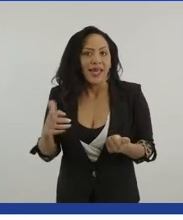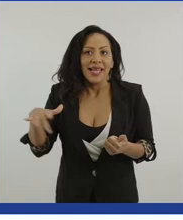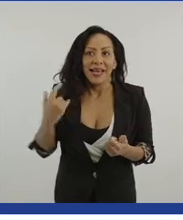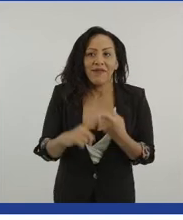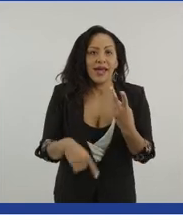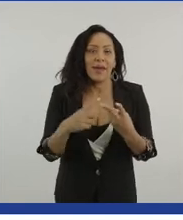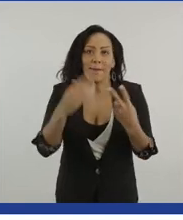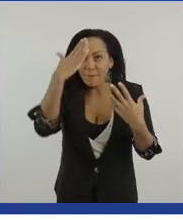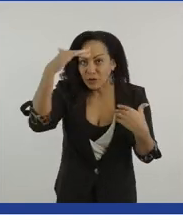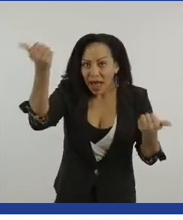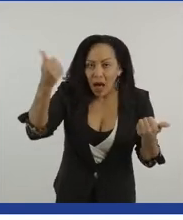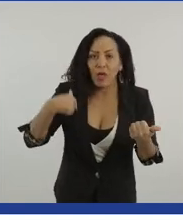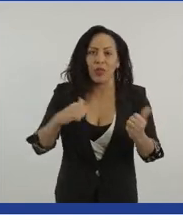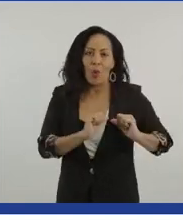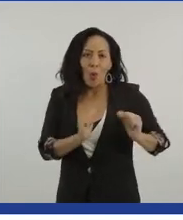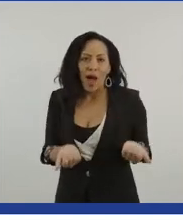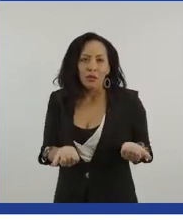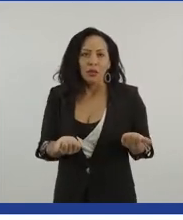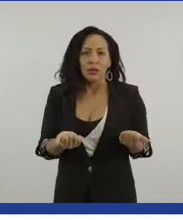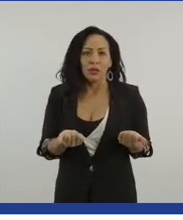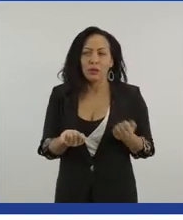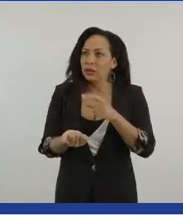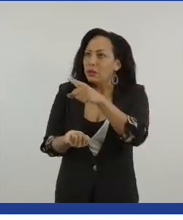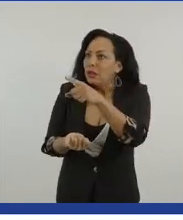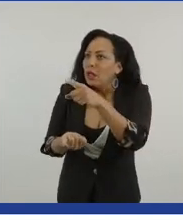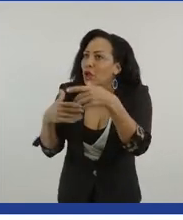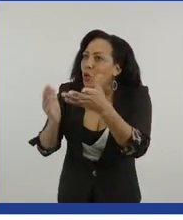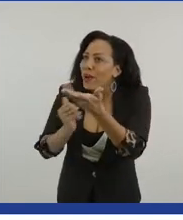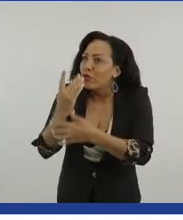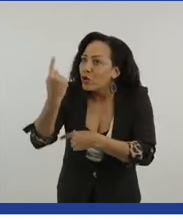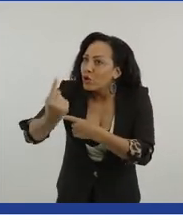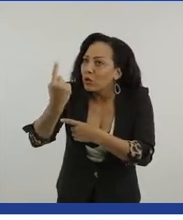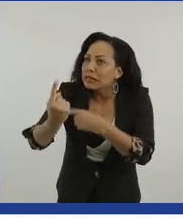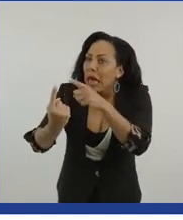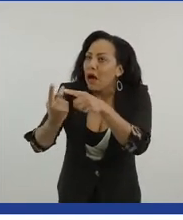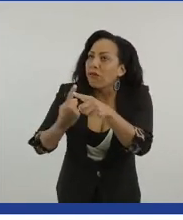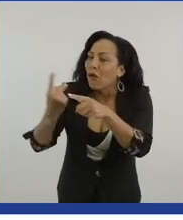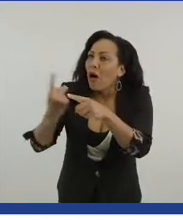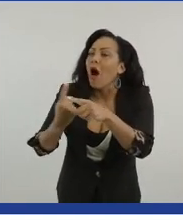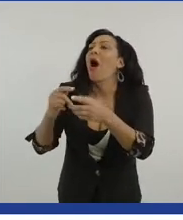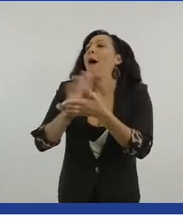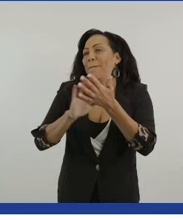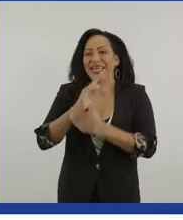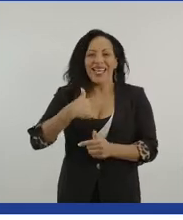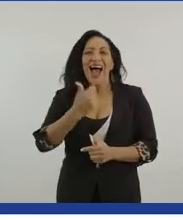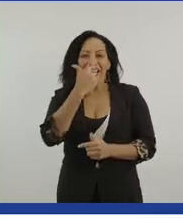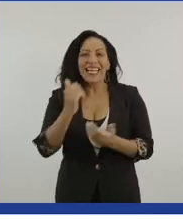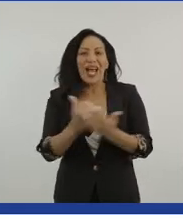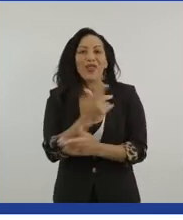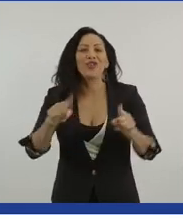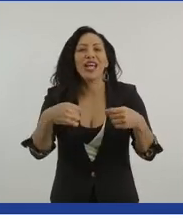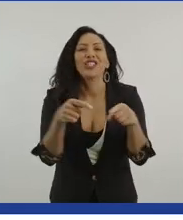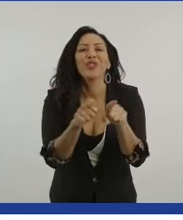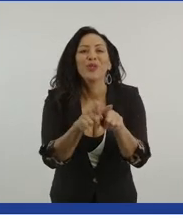mental health, you'll want to, you want to see somebody that's had that lived experience to know that you can get through some of the challenges that we have at the moment. Yeah.